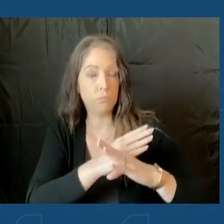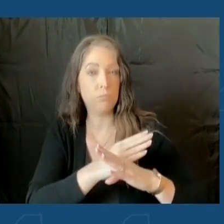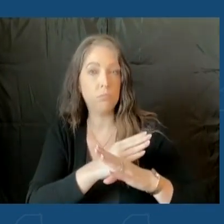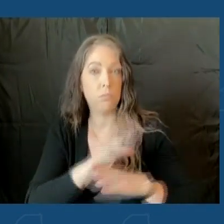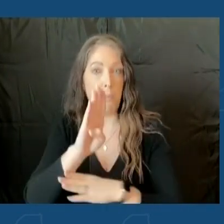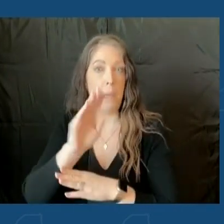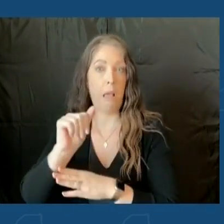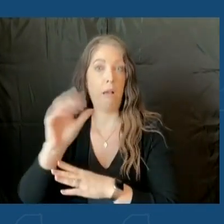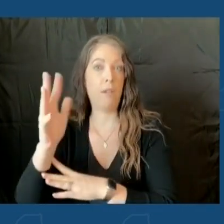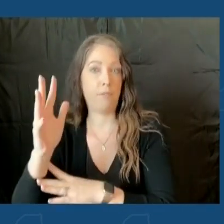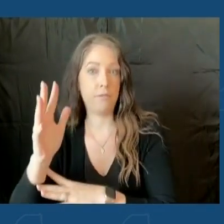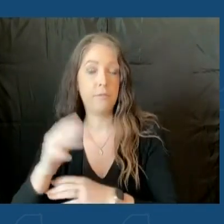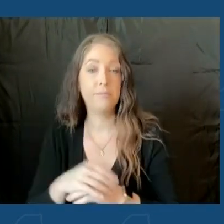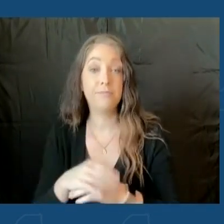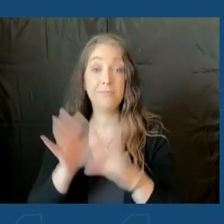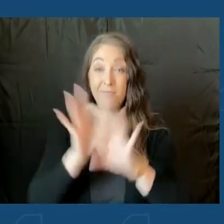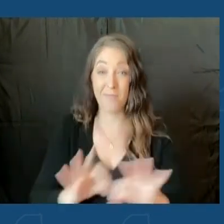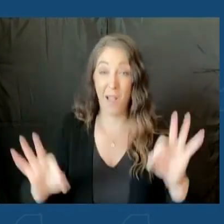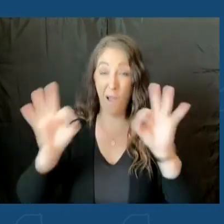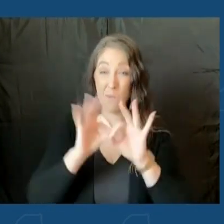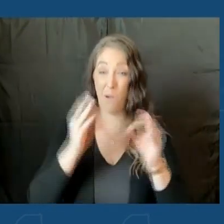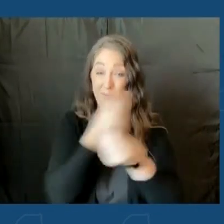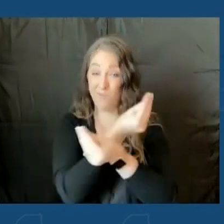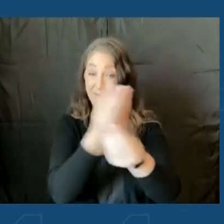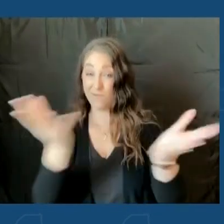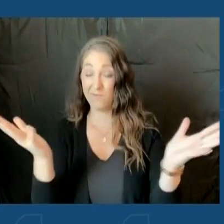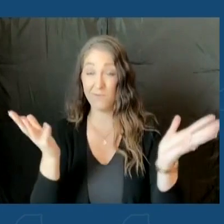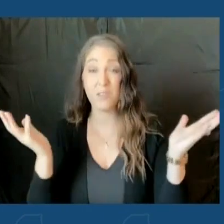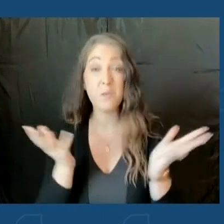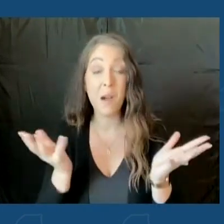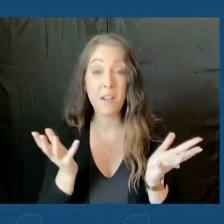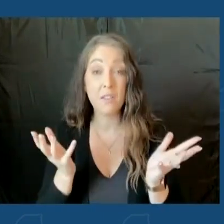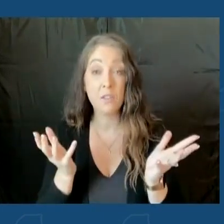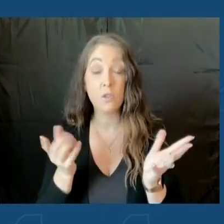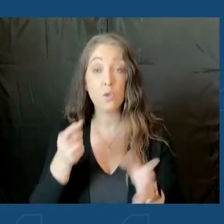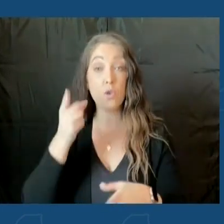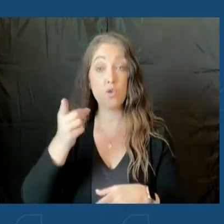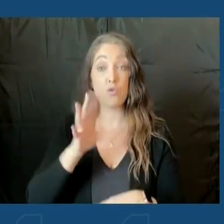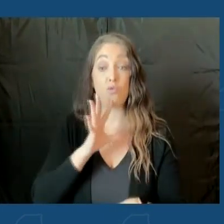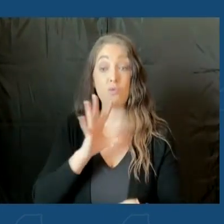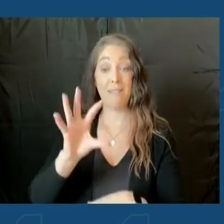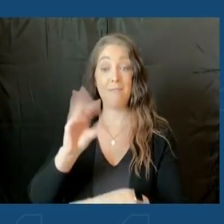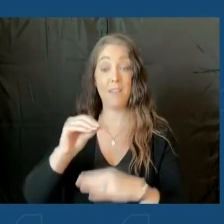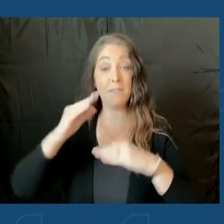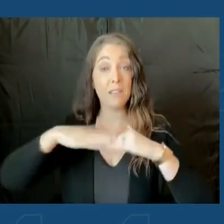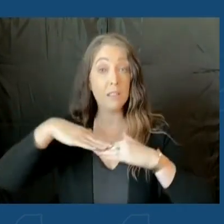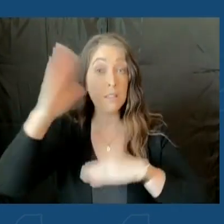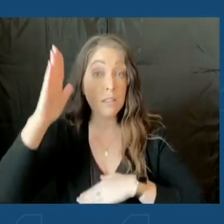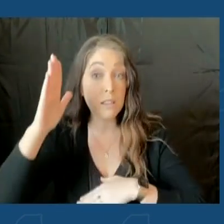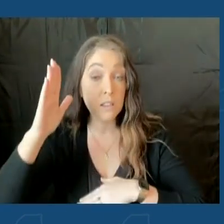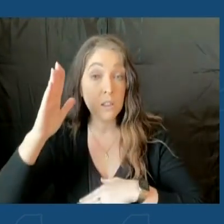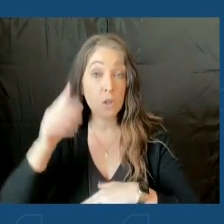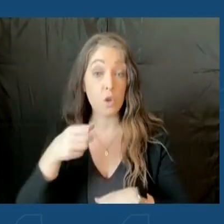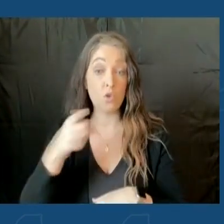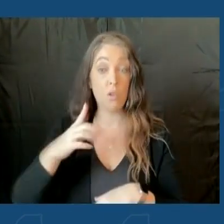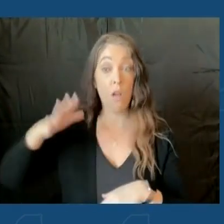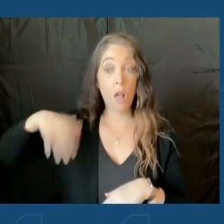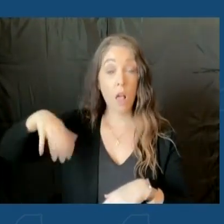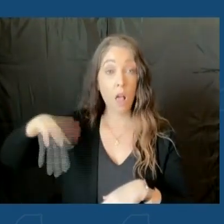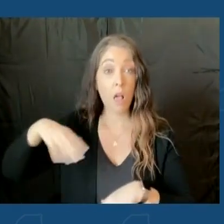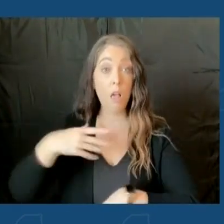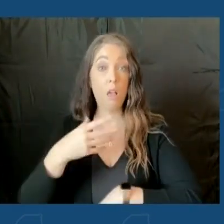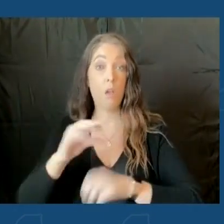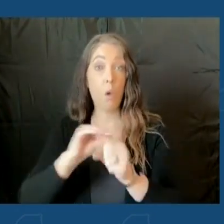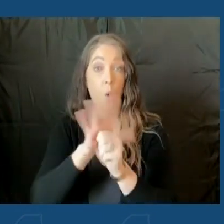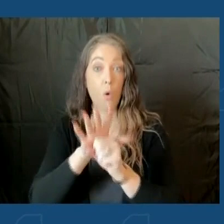important message on COVID that I want to get across today is if you are over 50 years of age, and if you've not gotten a COVID shot